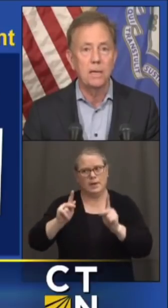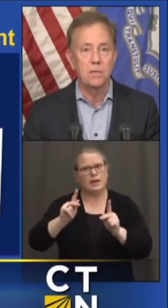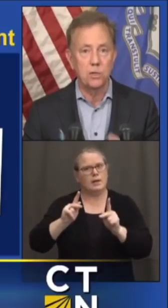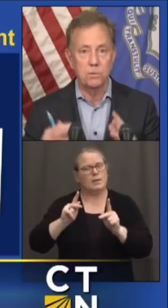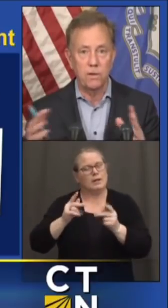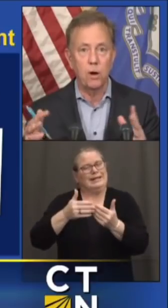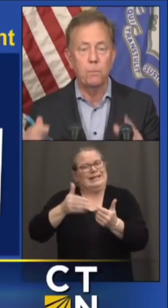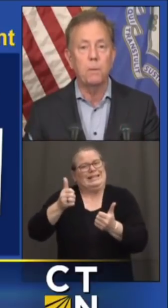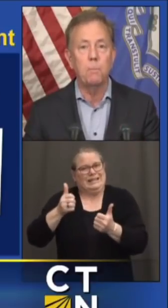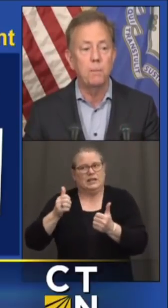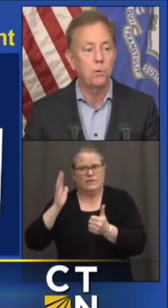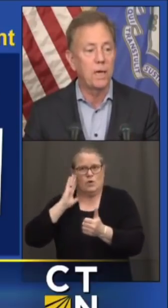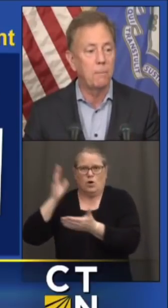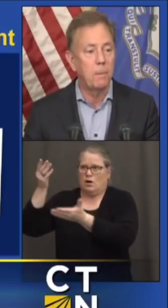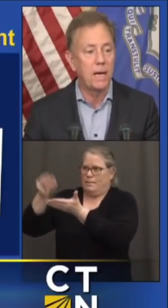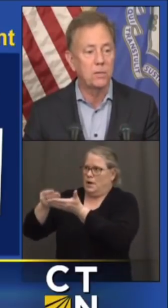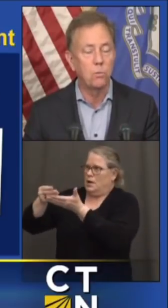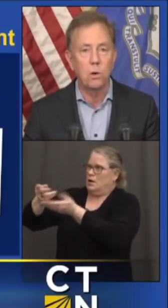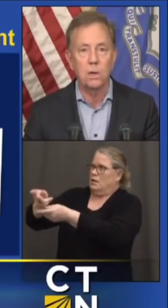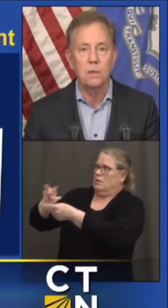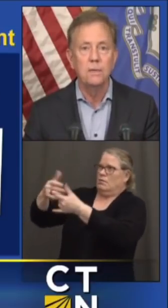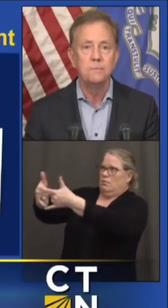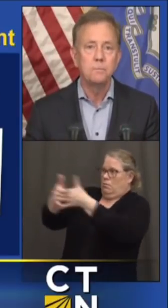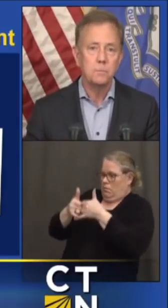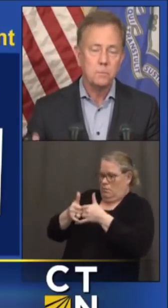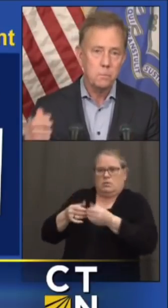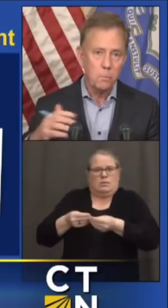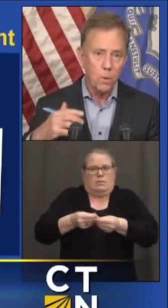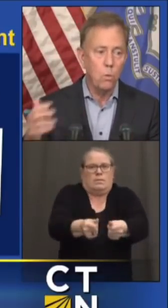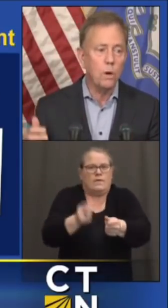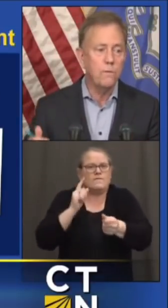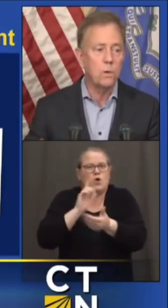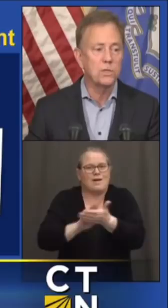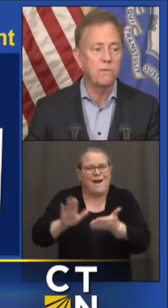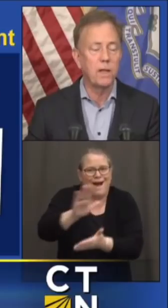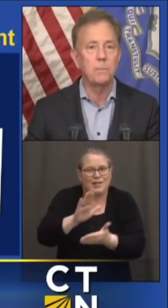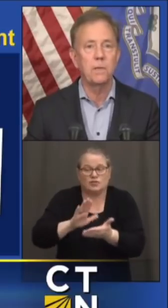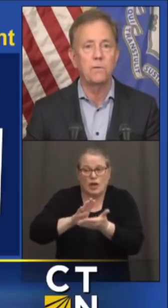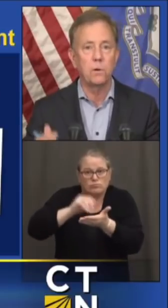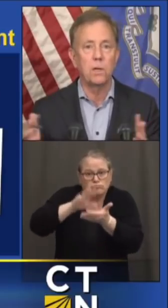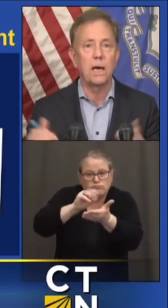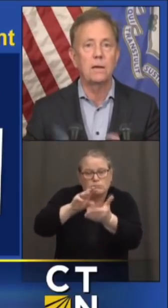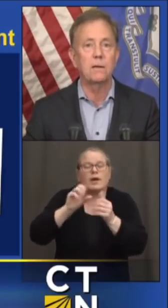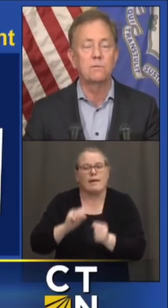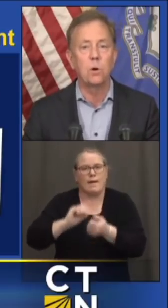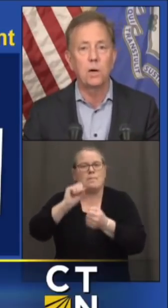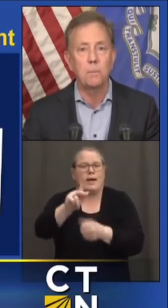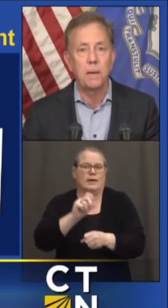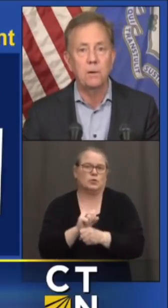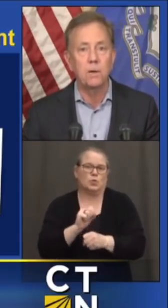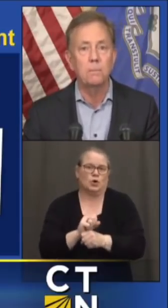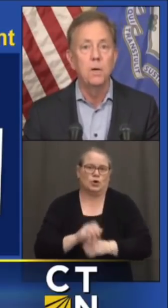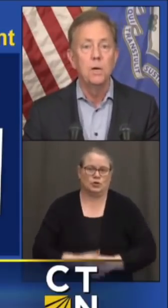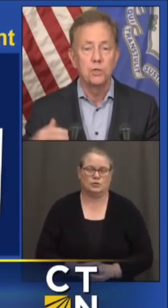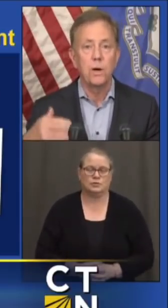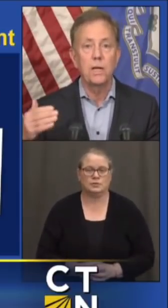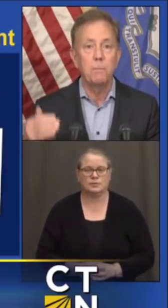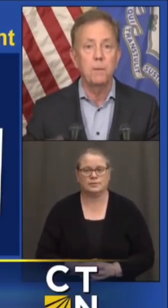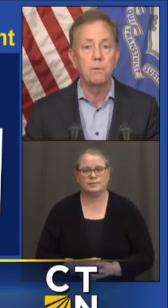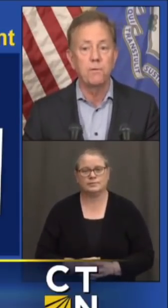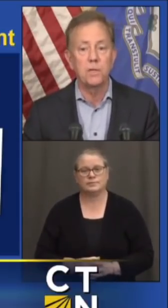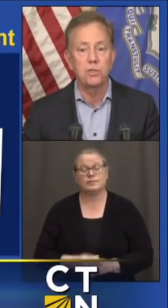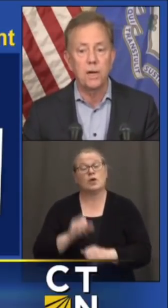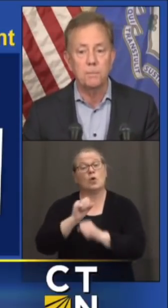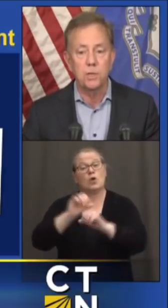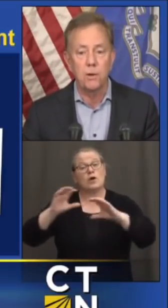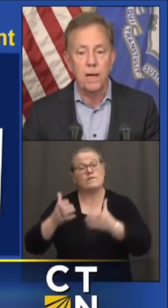going to mean in terms of helping people get back to work, workforce development. You've heard a lot of talk about training